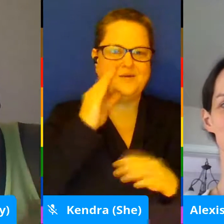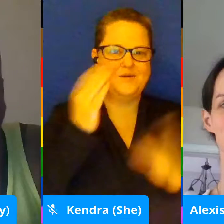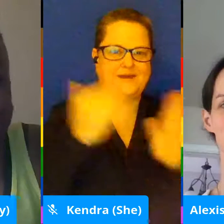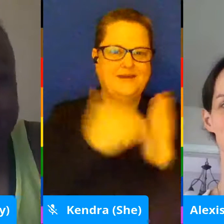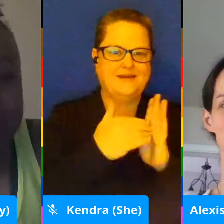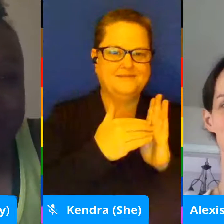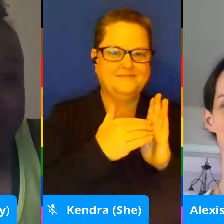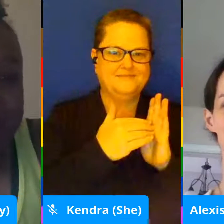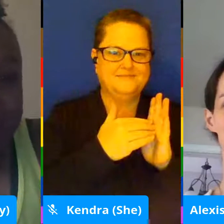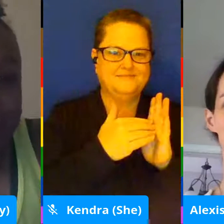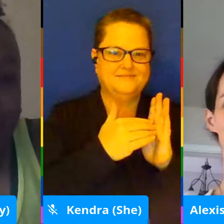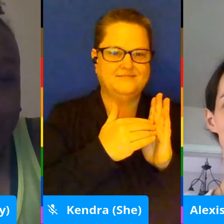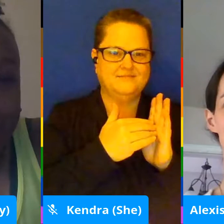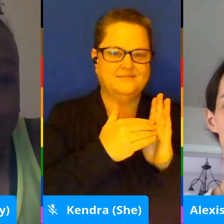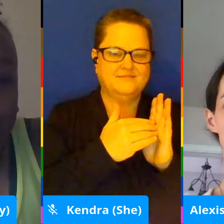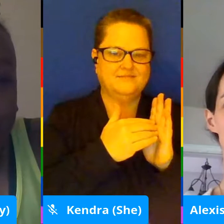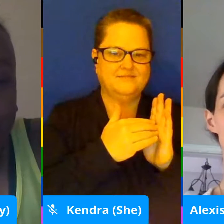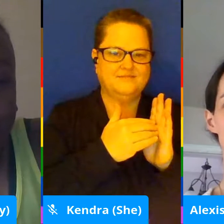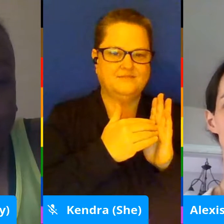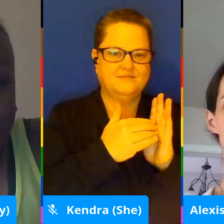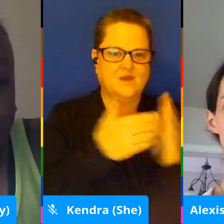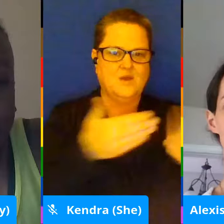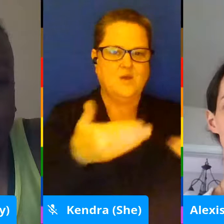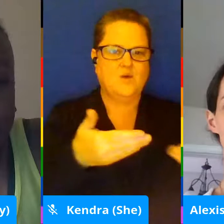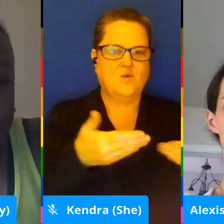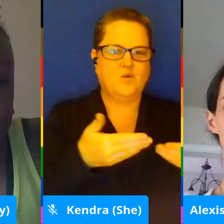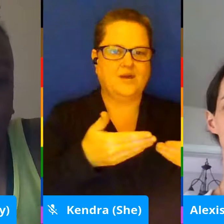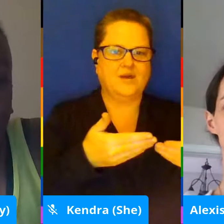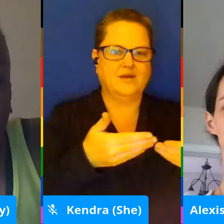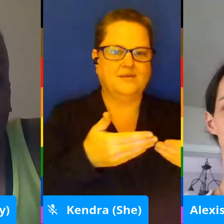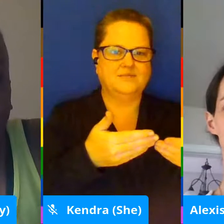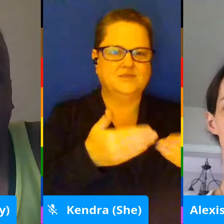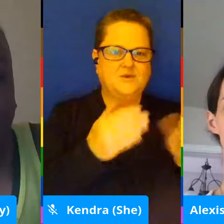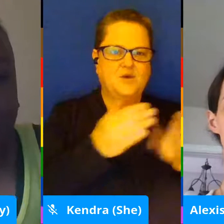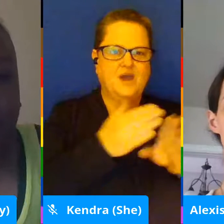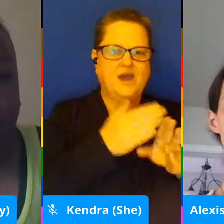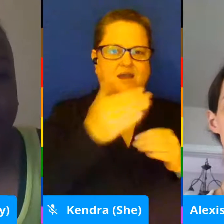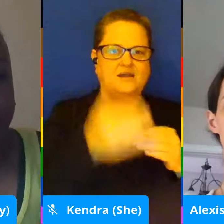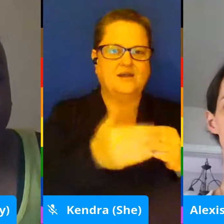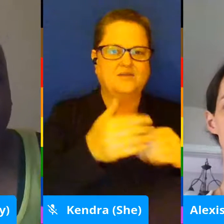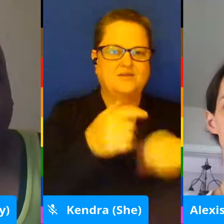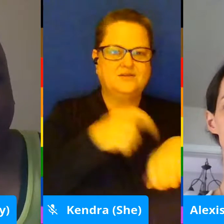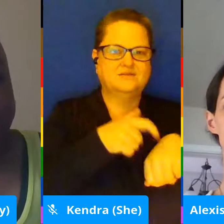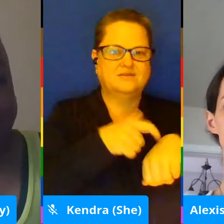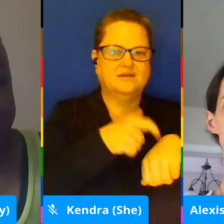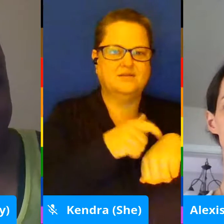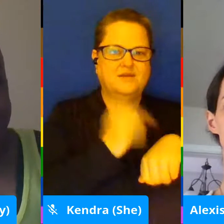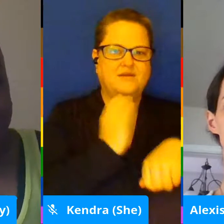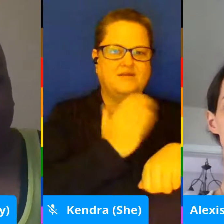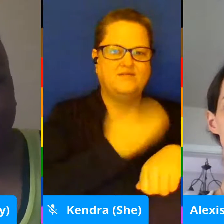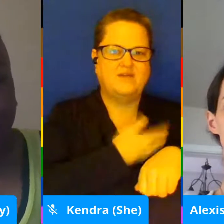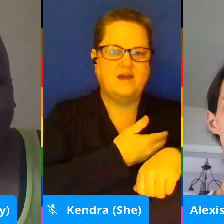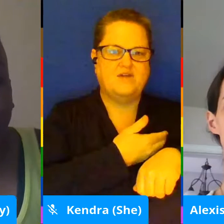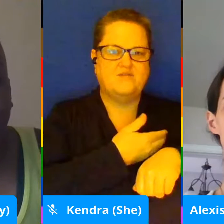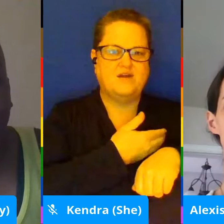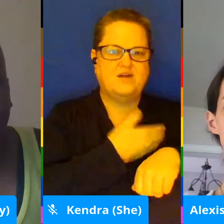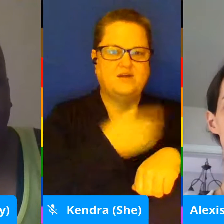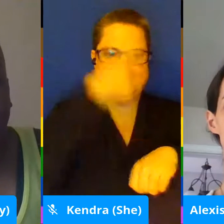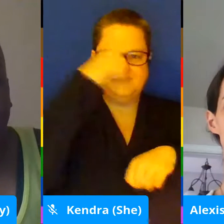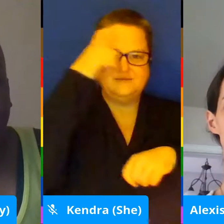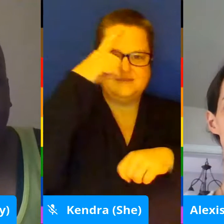and welcome to another segment of our Summer Academy.